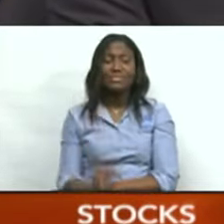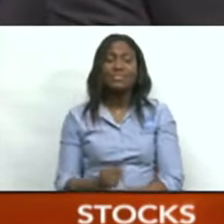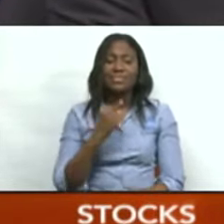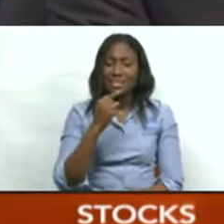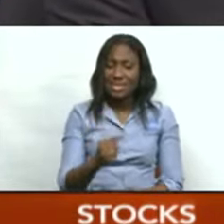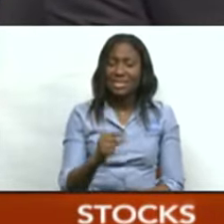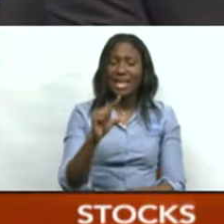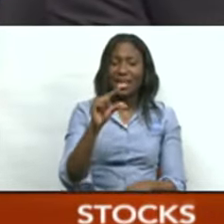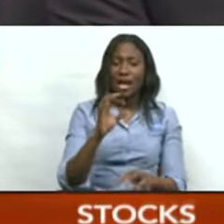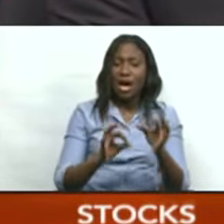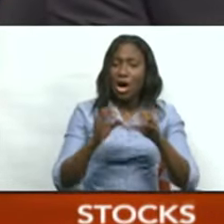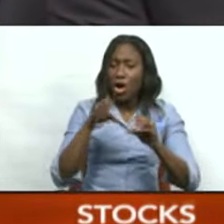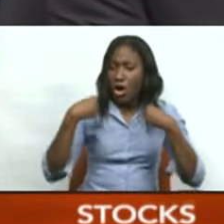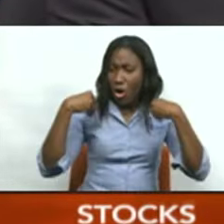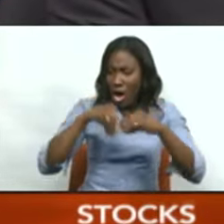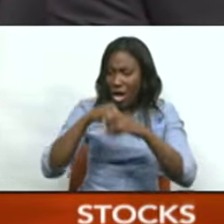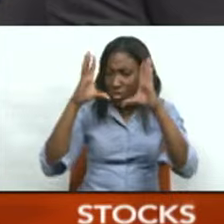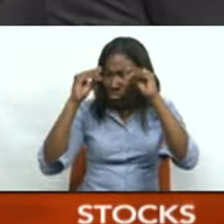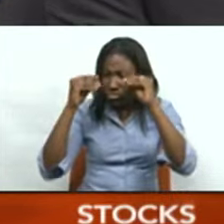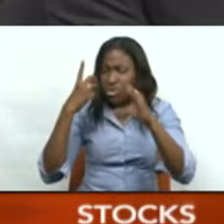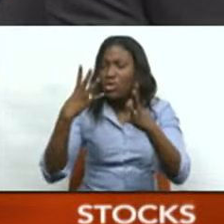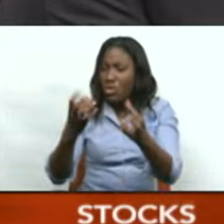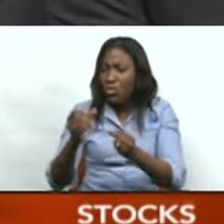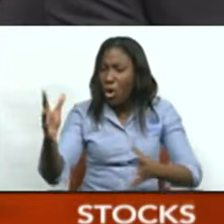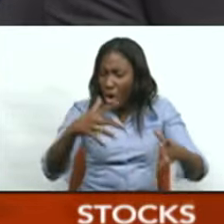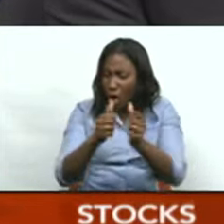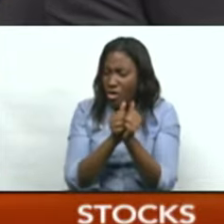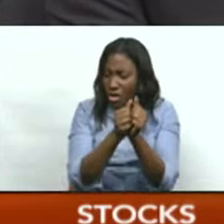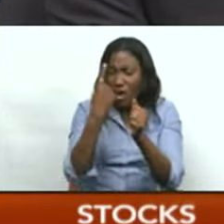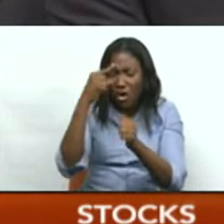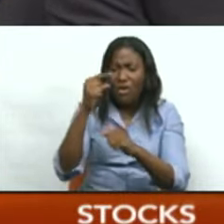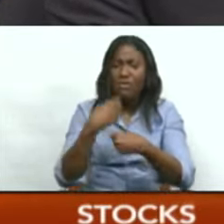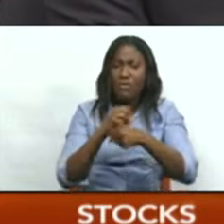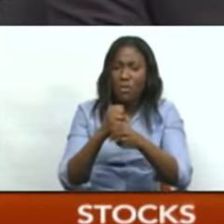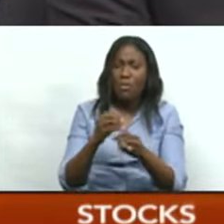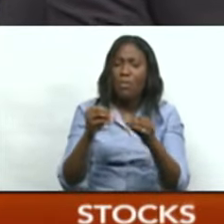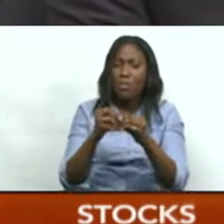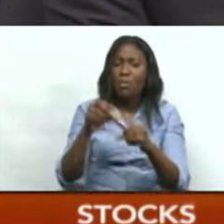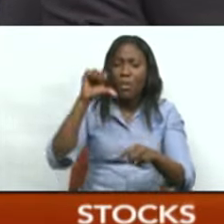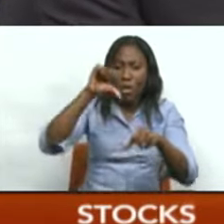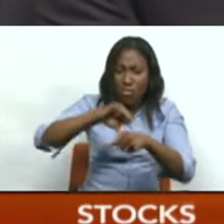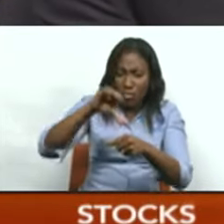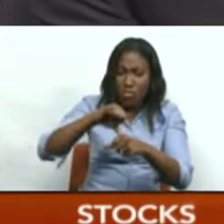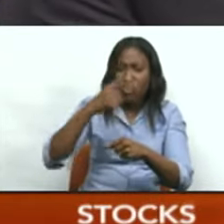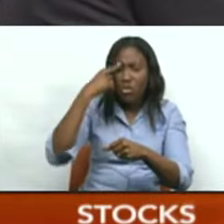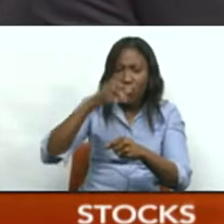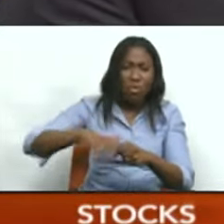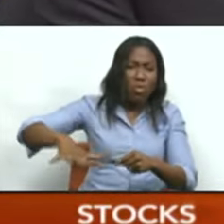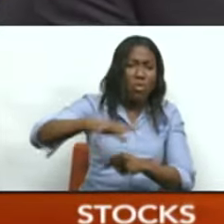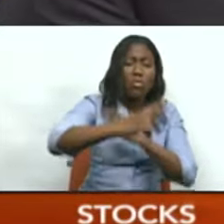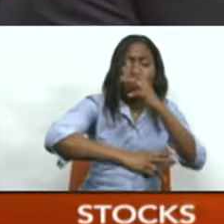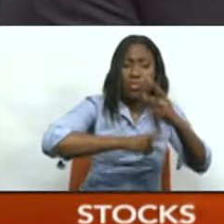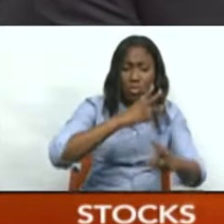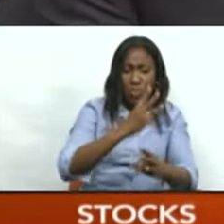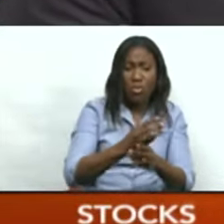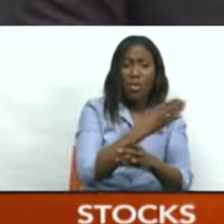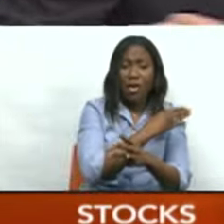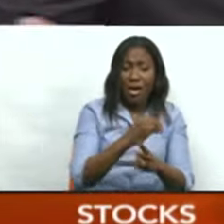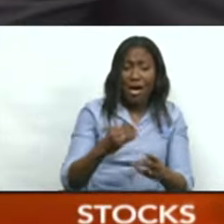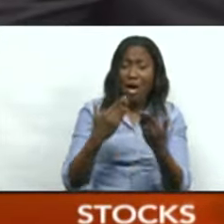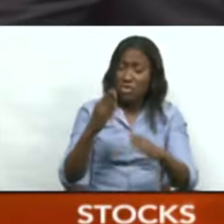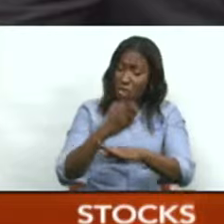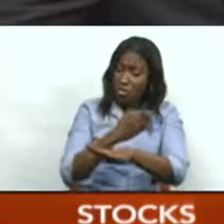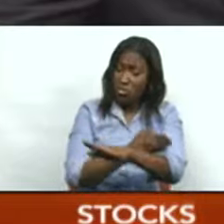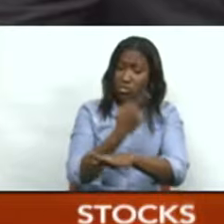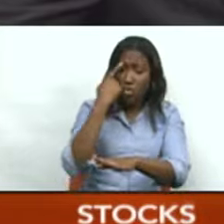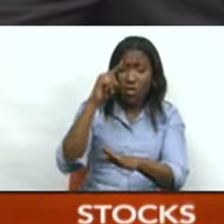Exporting Countries Forum to pool its resources to build energy security around the world. And Grace Kennedy sees significant progress in